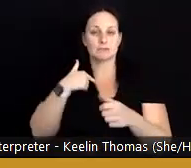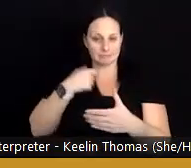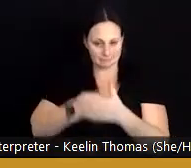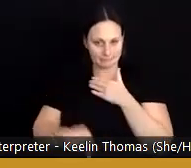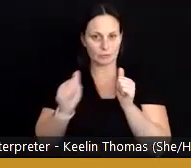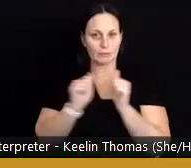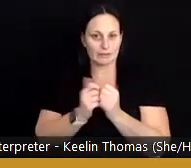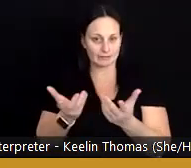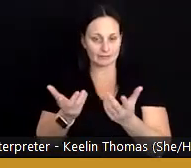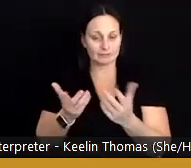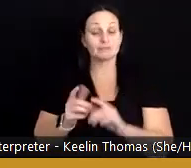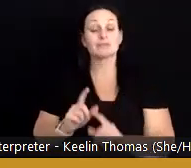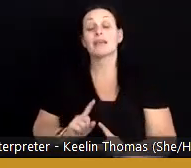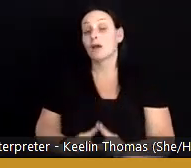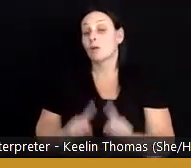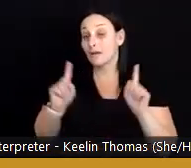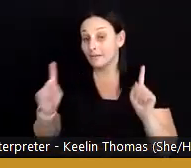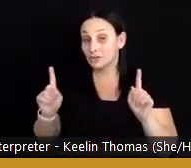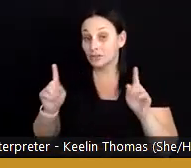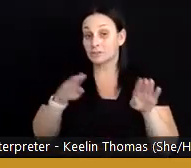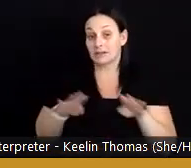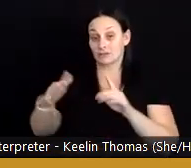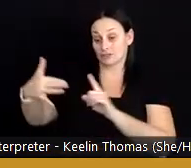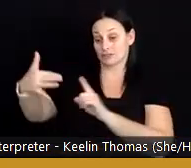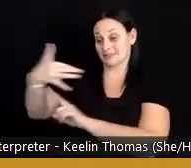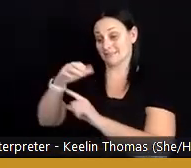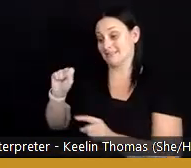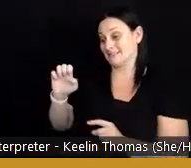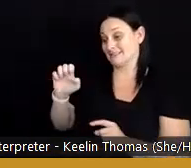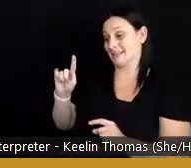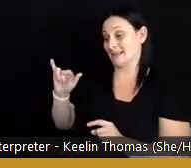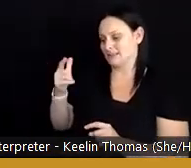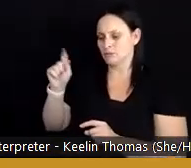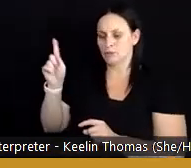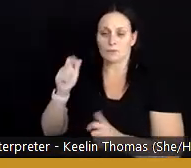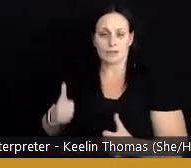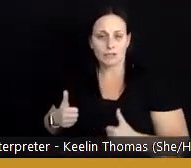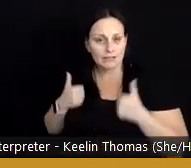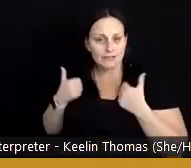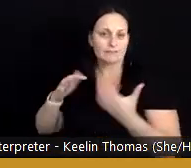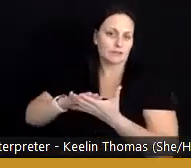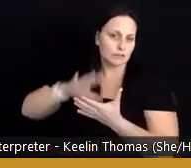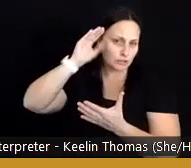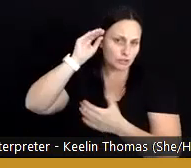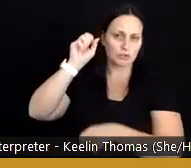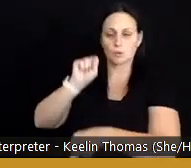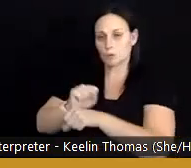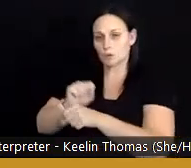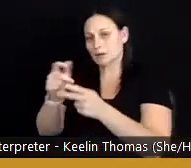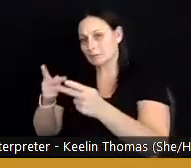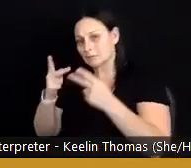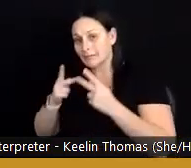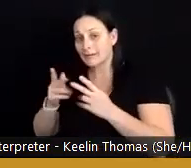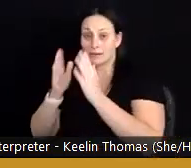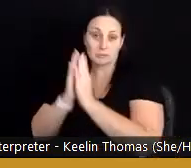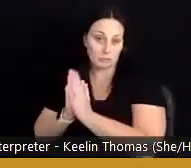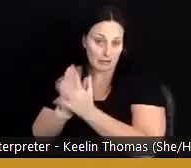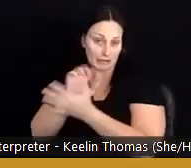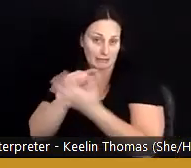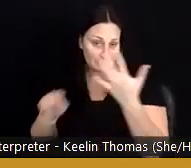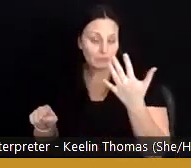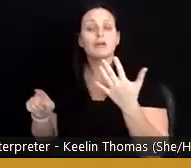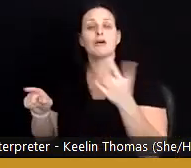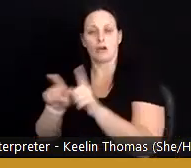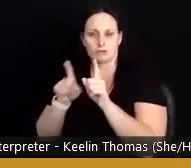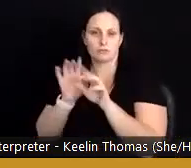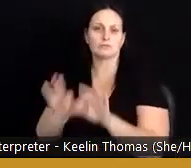with. However, the behavioral settings where we live, learn, work, play, or pray are also going